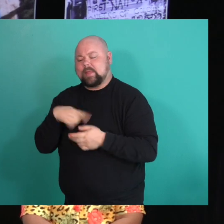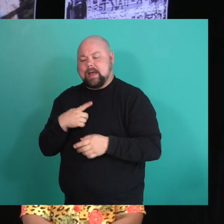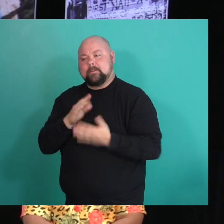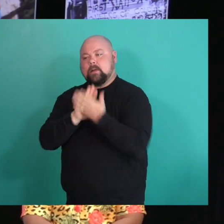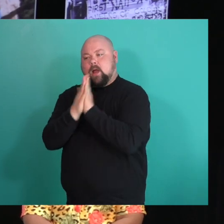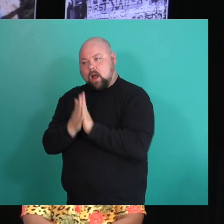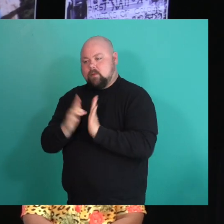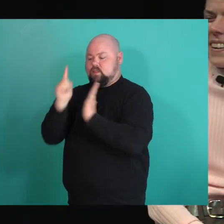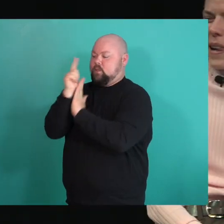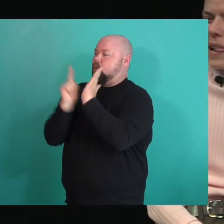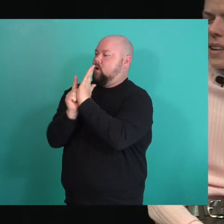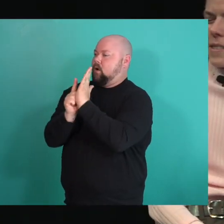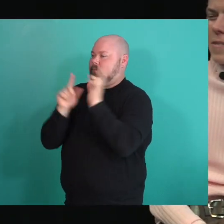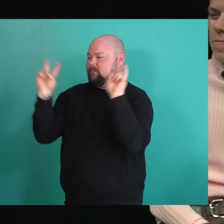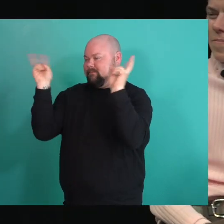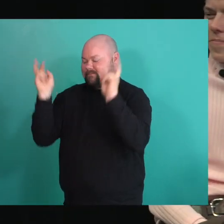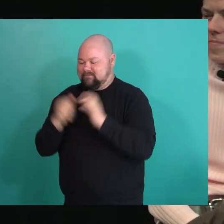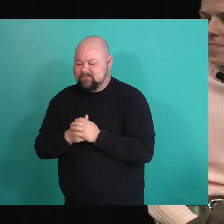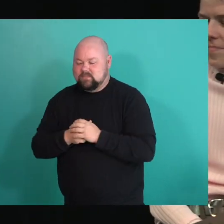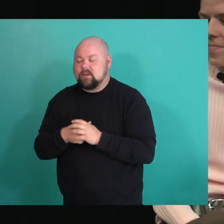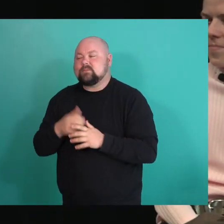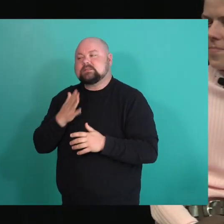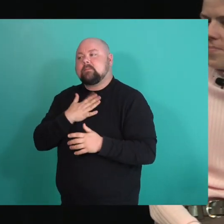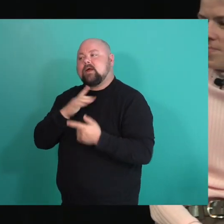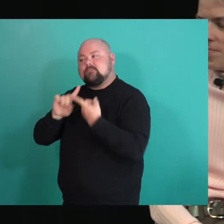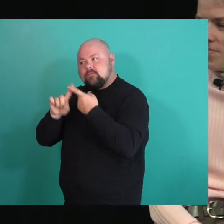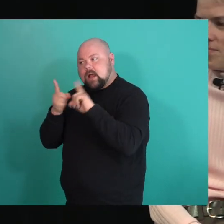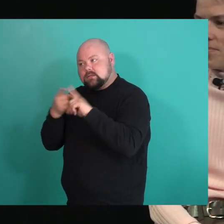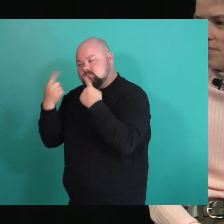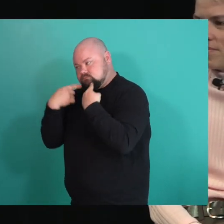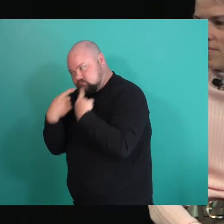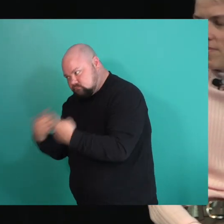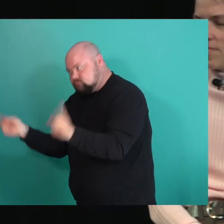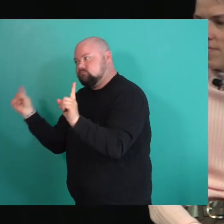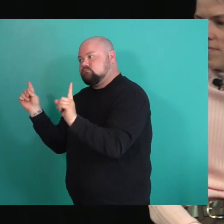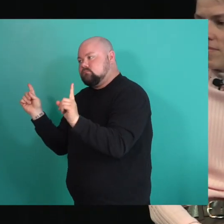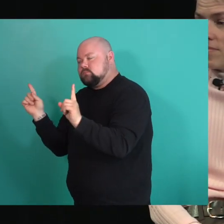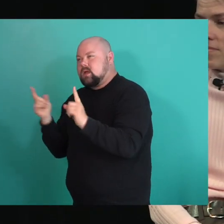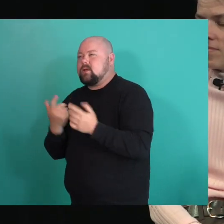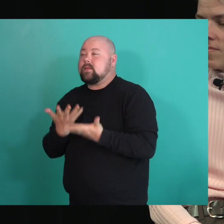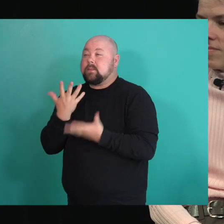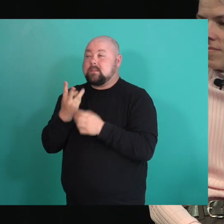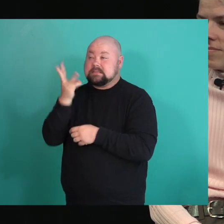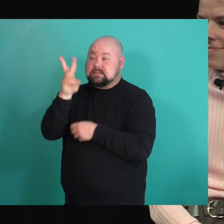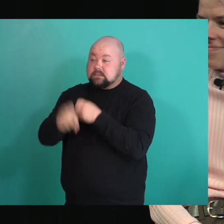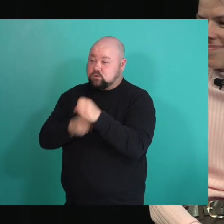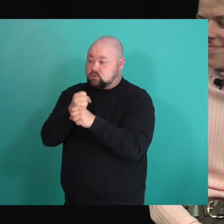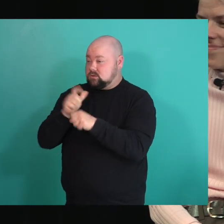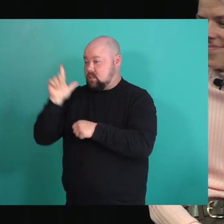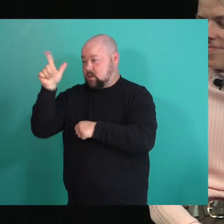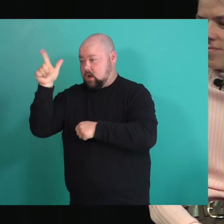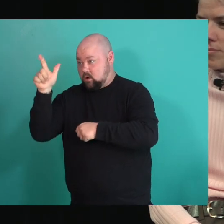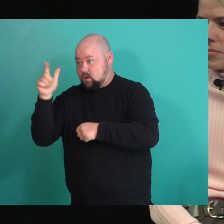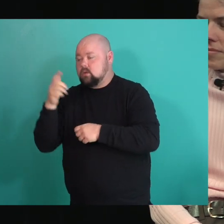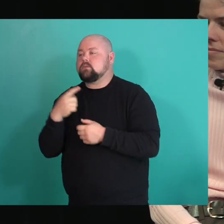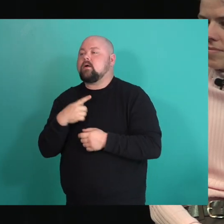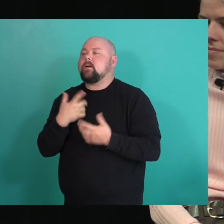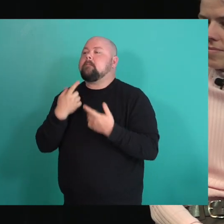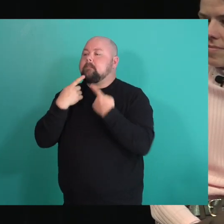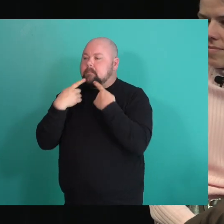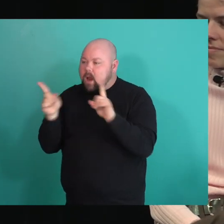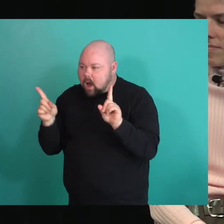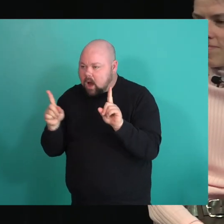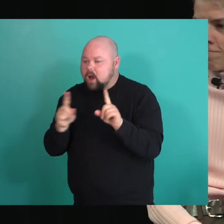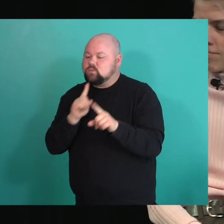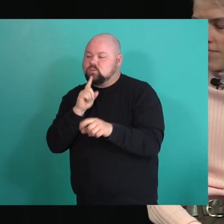But, um, that was kind of like just to my friends. But about six years later, I wanted to wait until I had an actual partner. And back then when I was